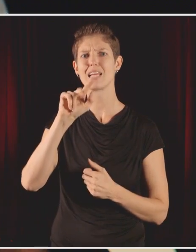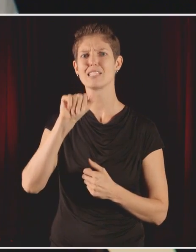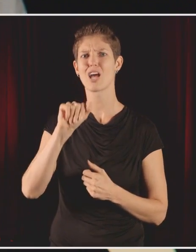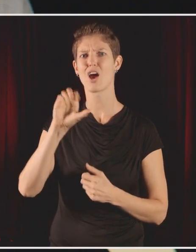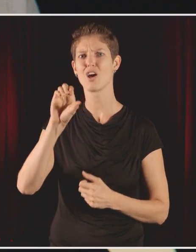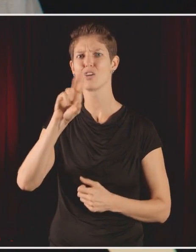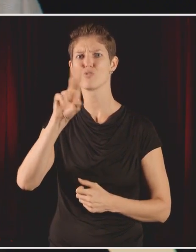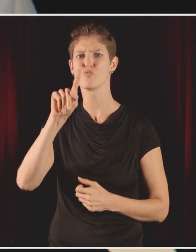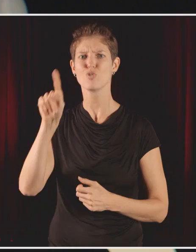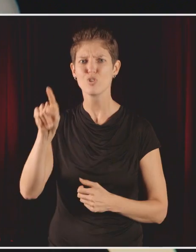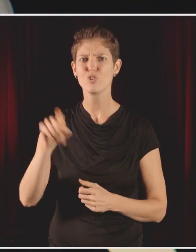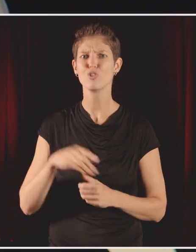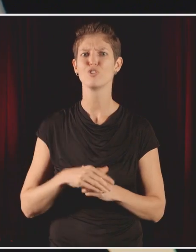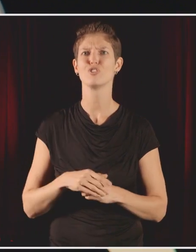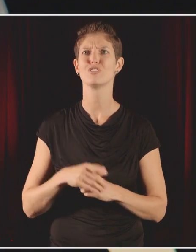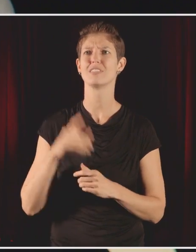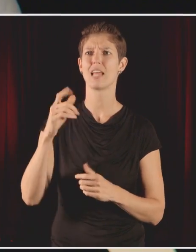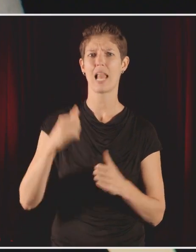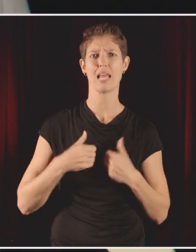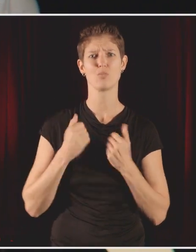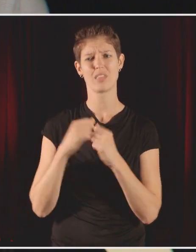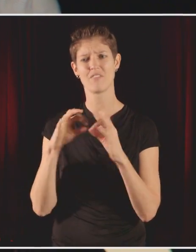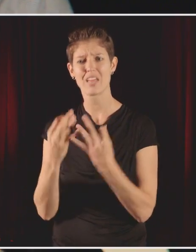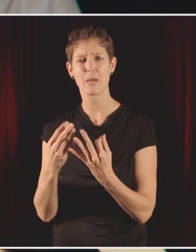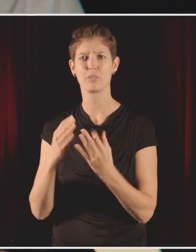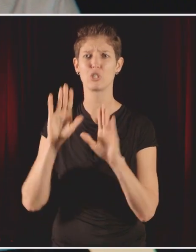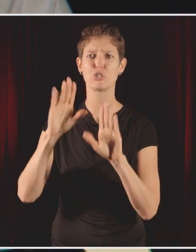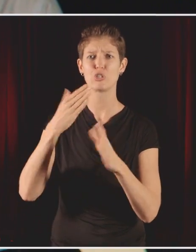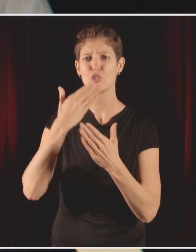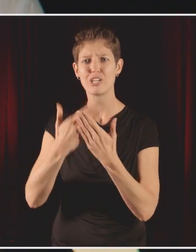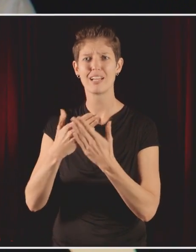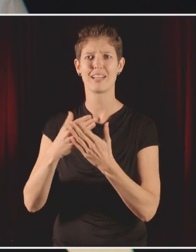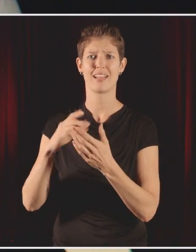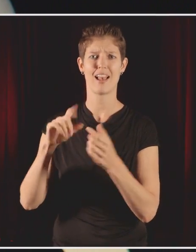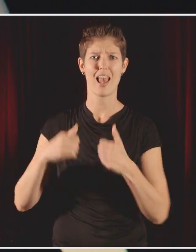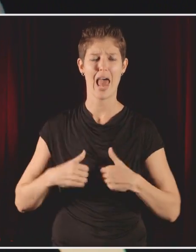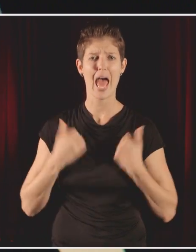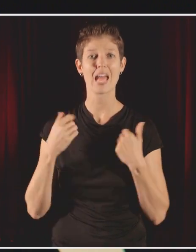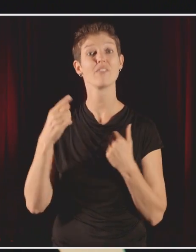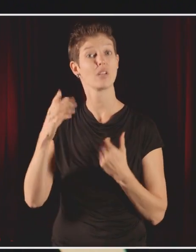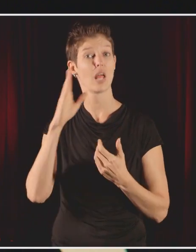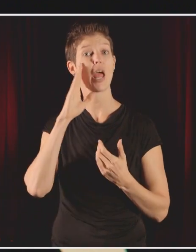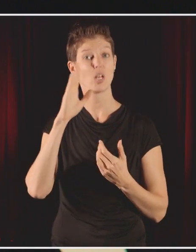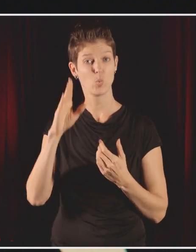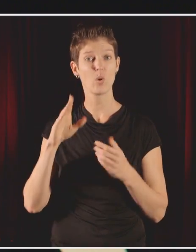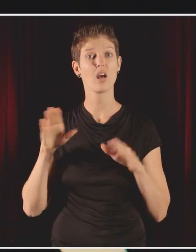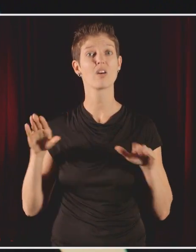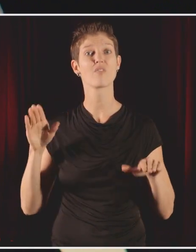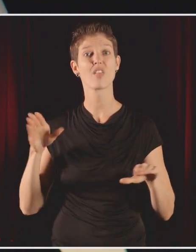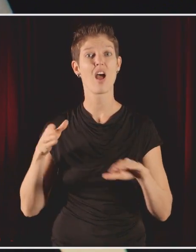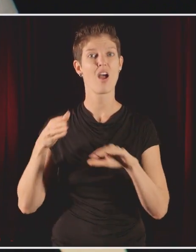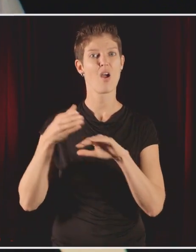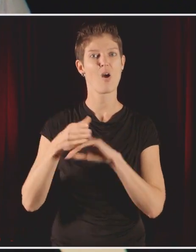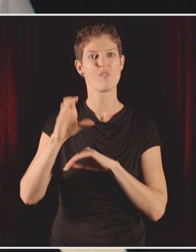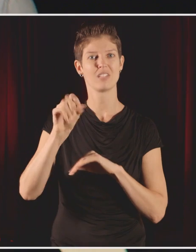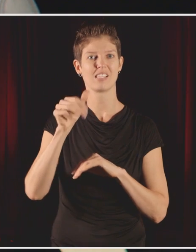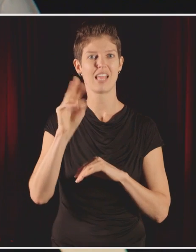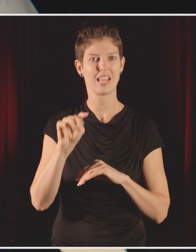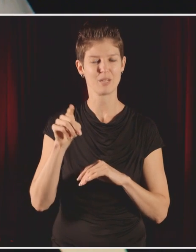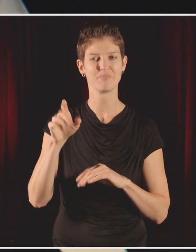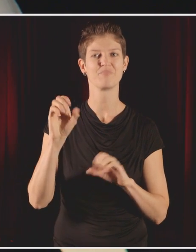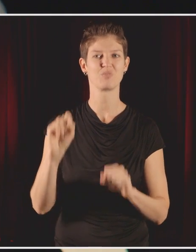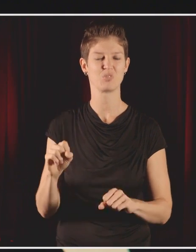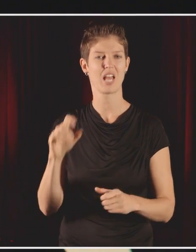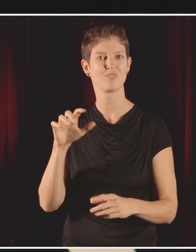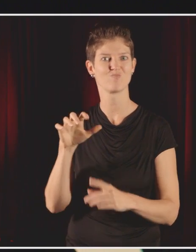migrates. And this winter, he could be right past us in Salem. So get out there and try to find Stephen Jr. Now,